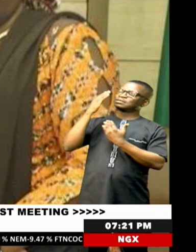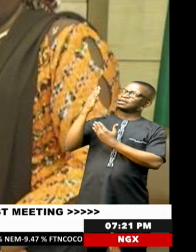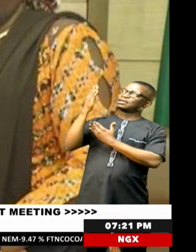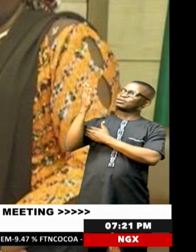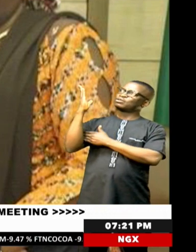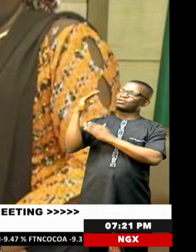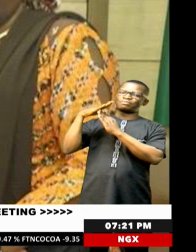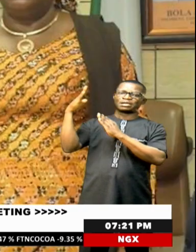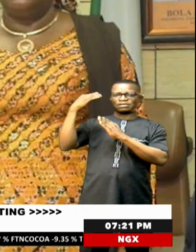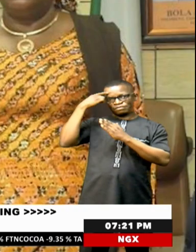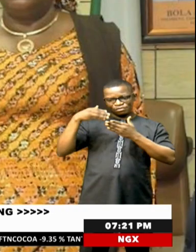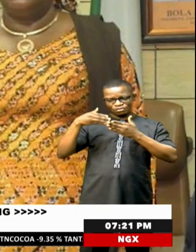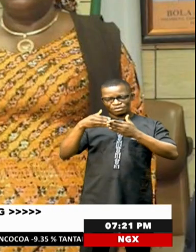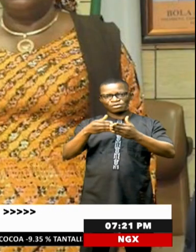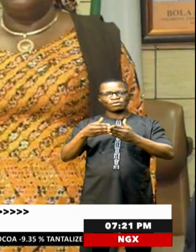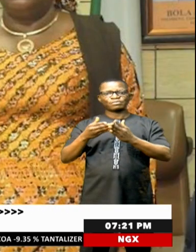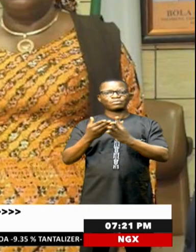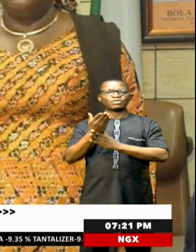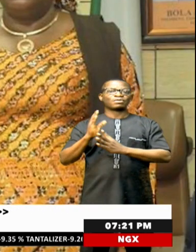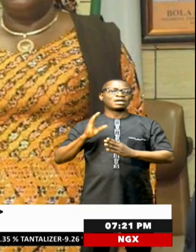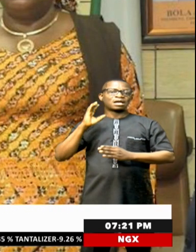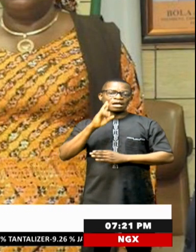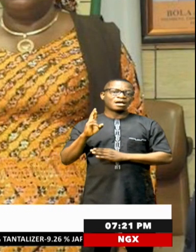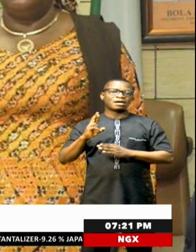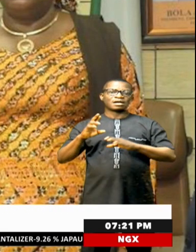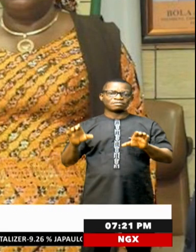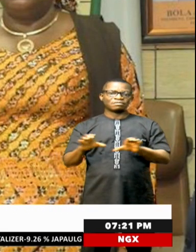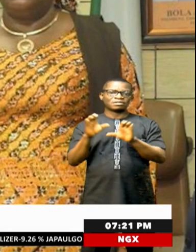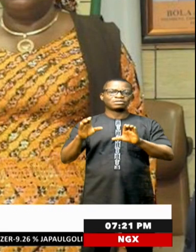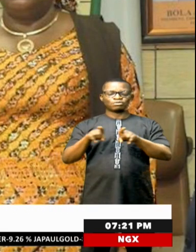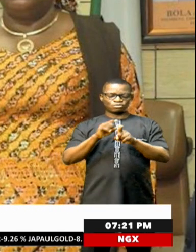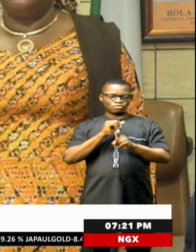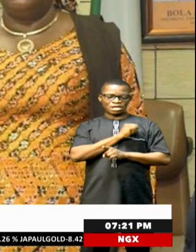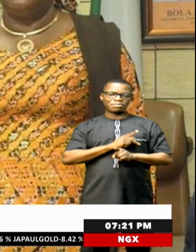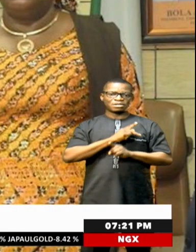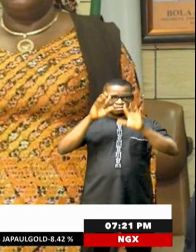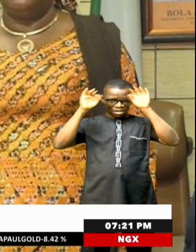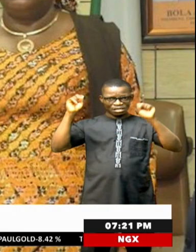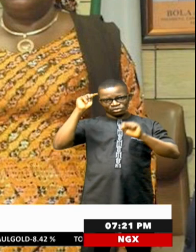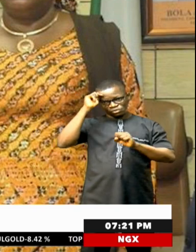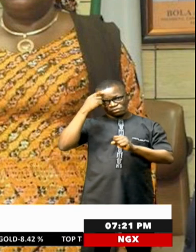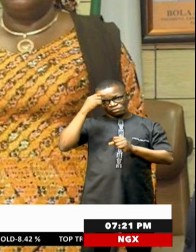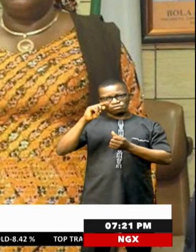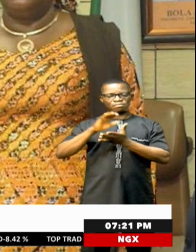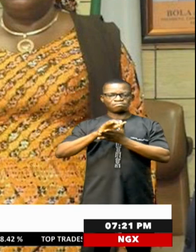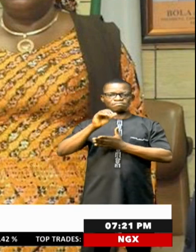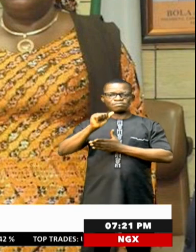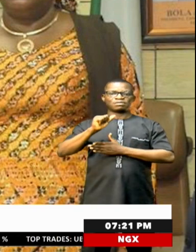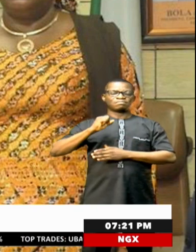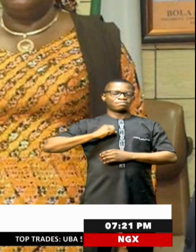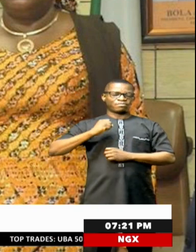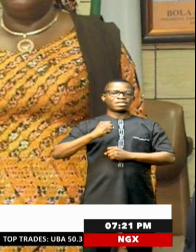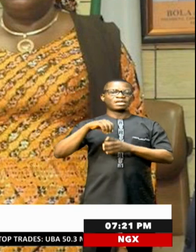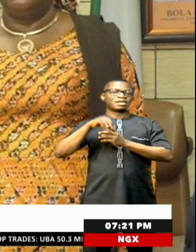her to the pinnacle of her career and appreciated President Bola Tinobu for the trust and confidence repose in her to serve the nation,